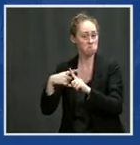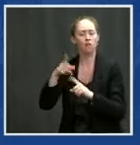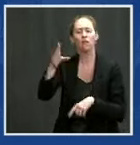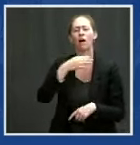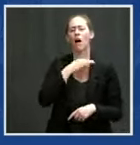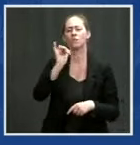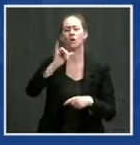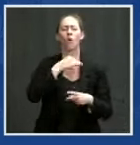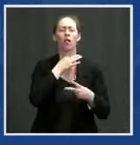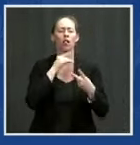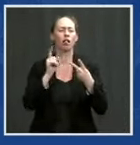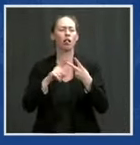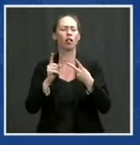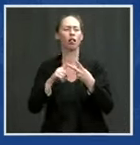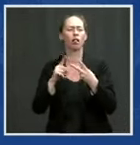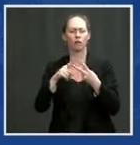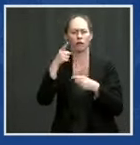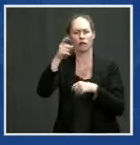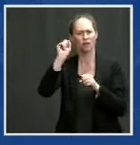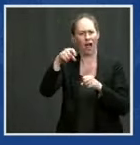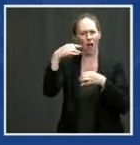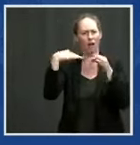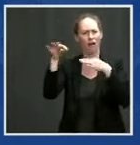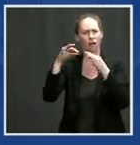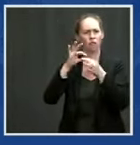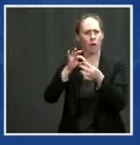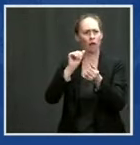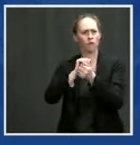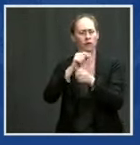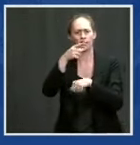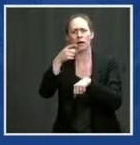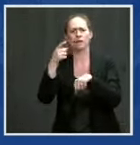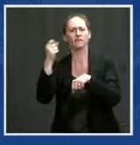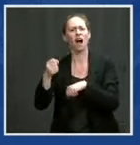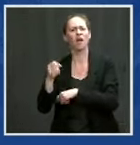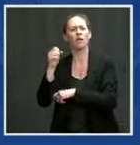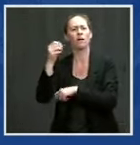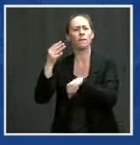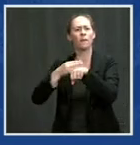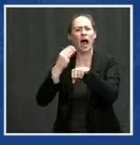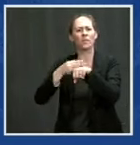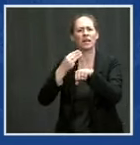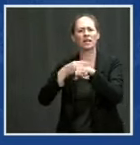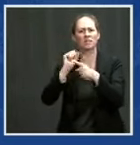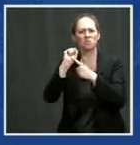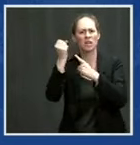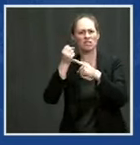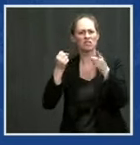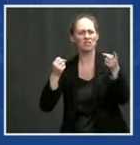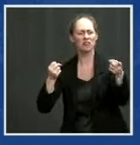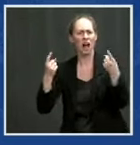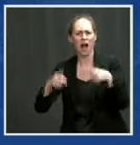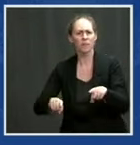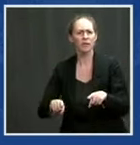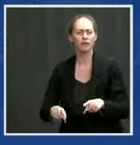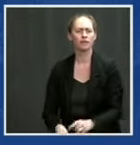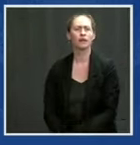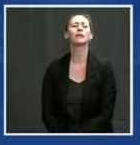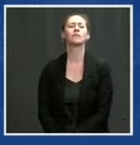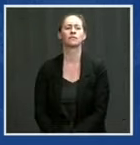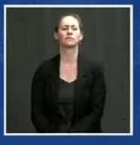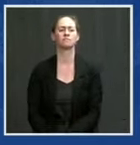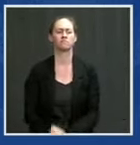to say about the situation in south beach miami i'm going to stick to i will at the end answer your south beach question but let me